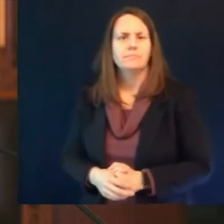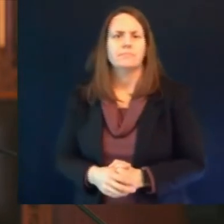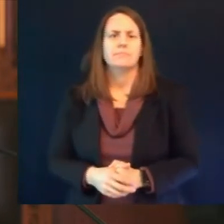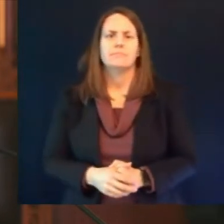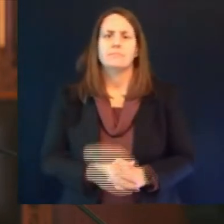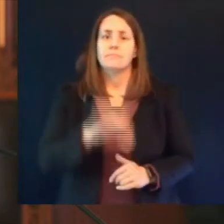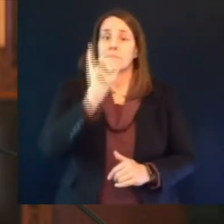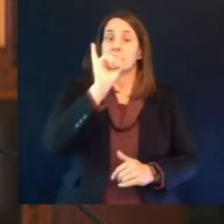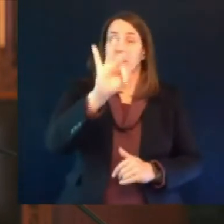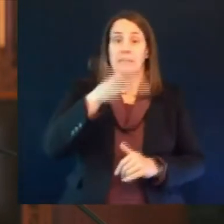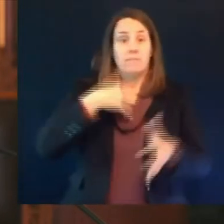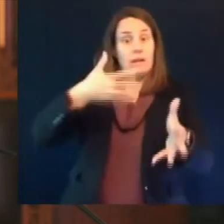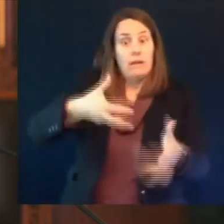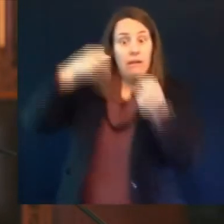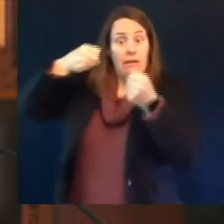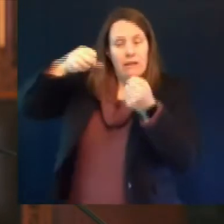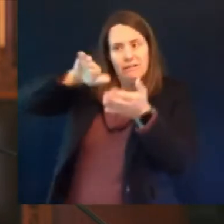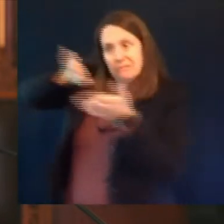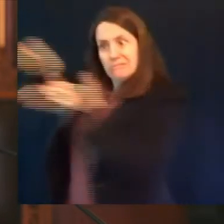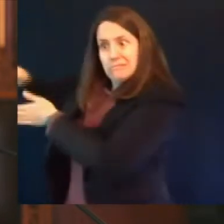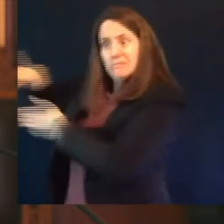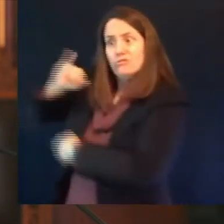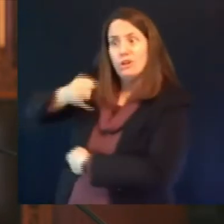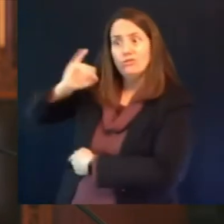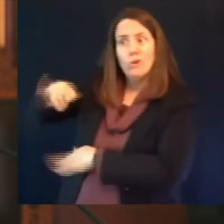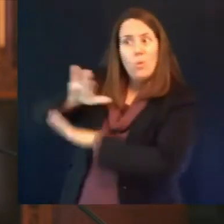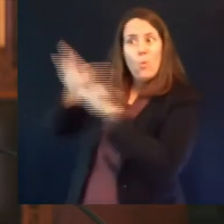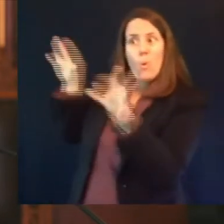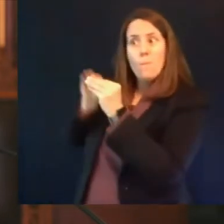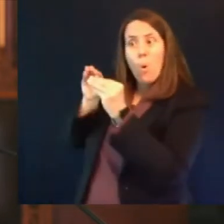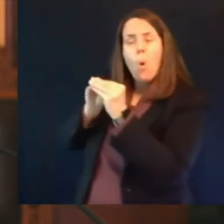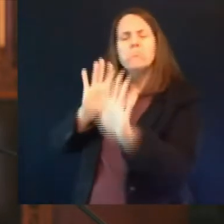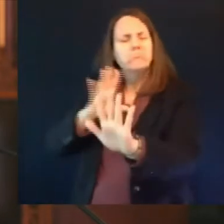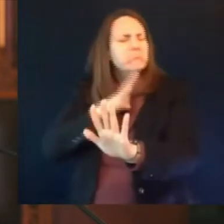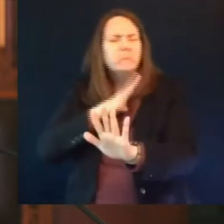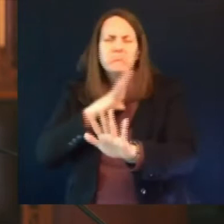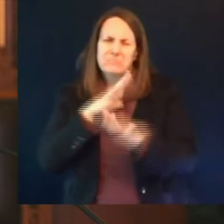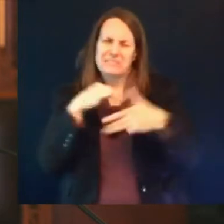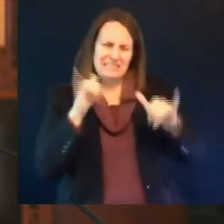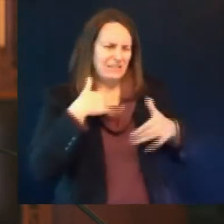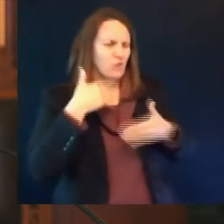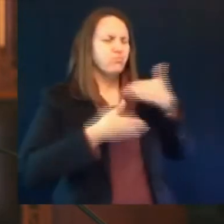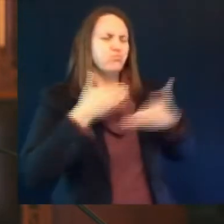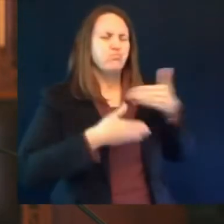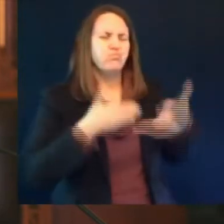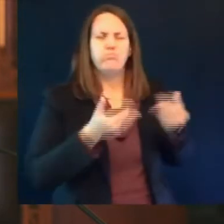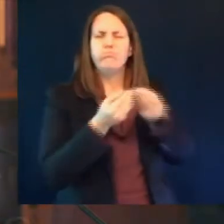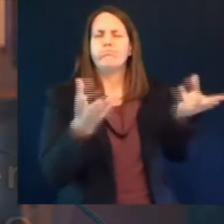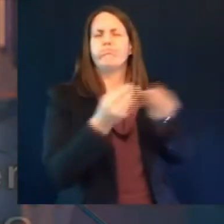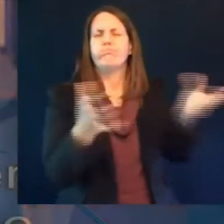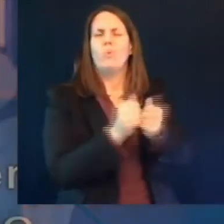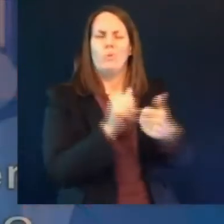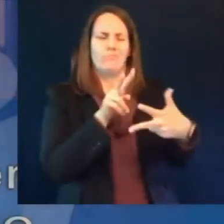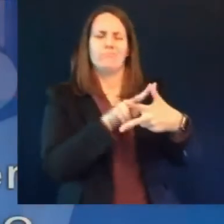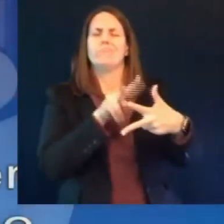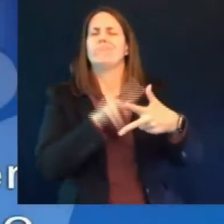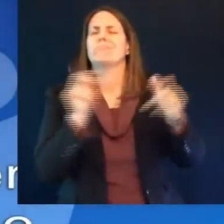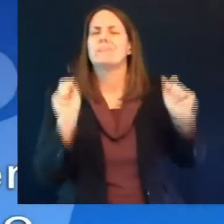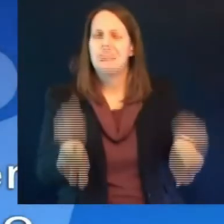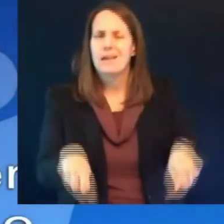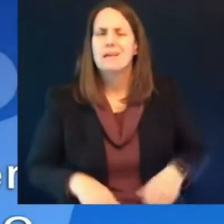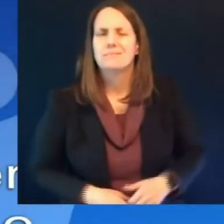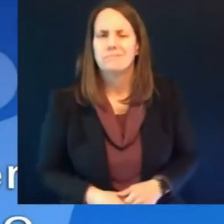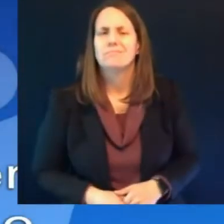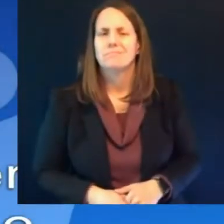of moderna and pfizer and keep on the path to vaccinating wisconsin thank you brittany now to chuck